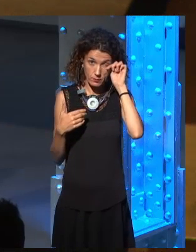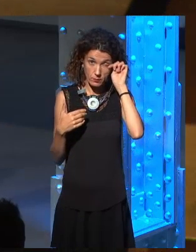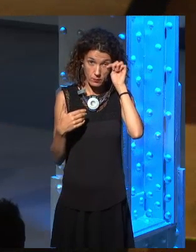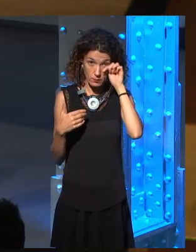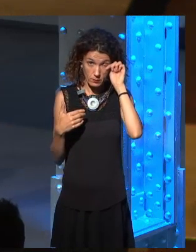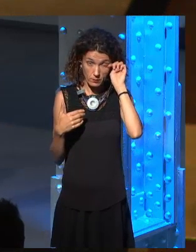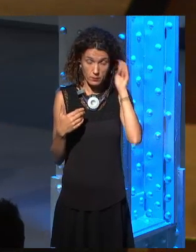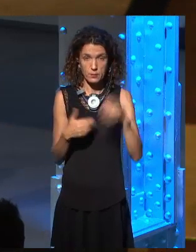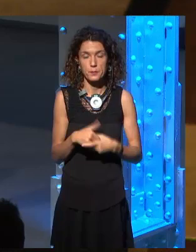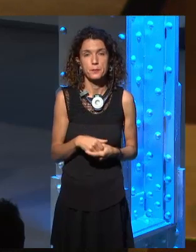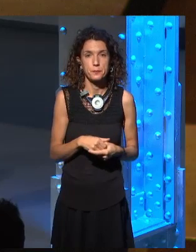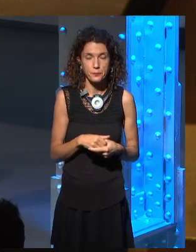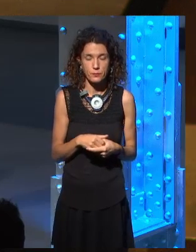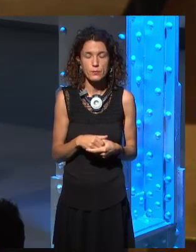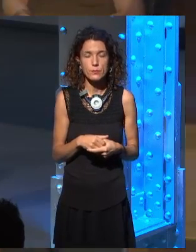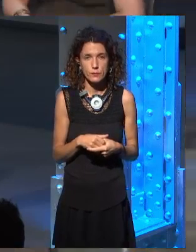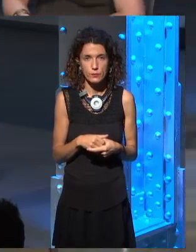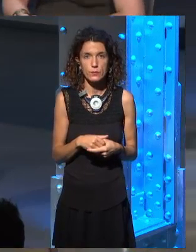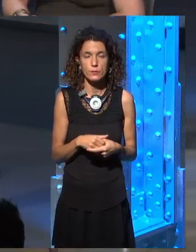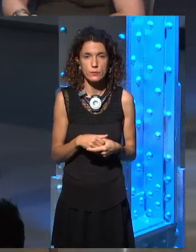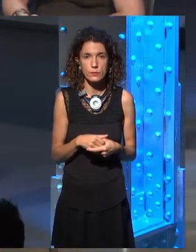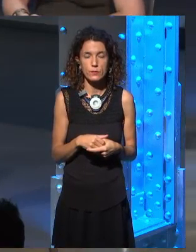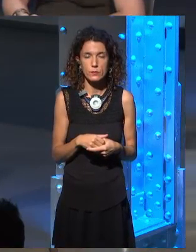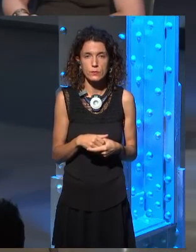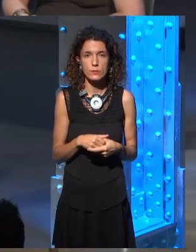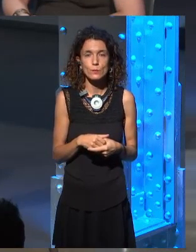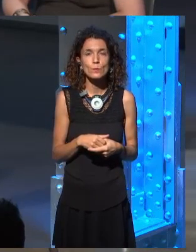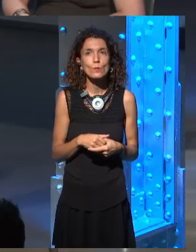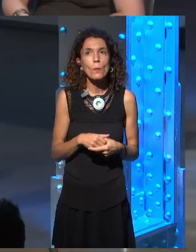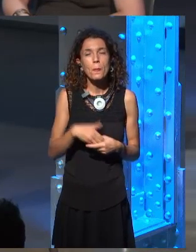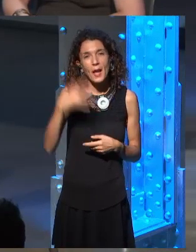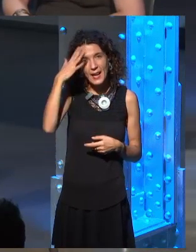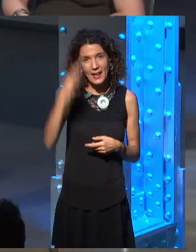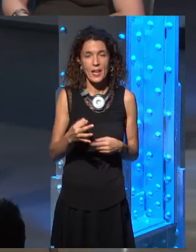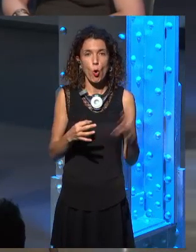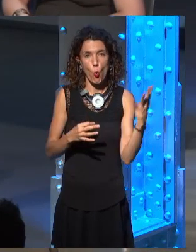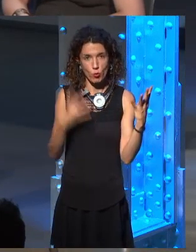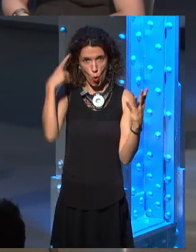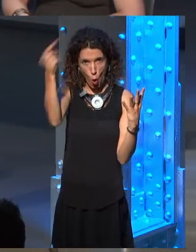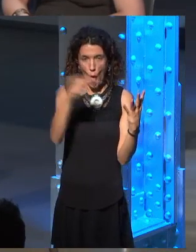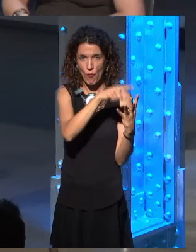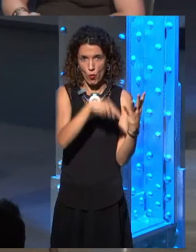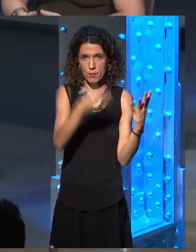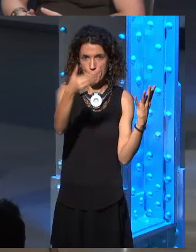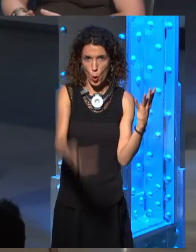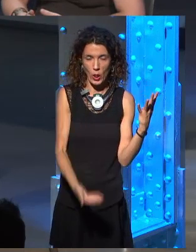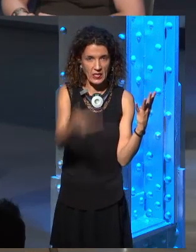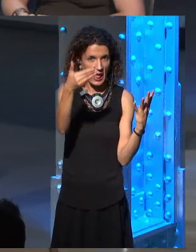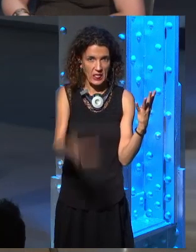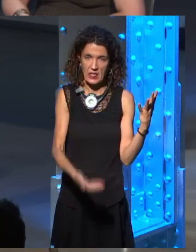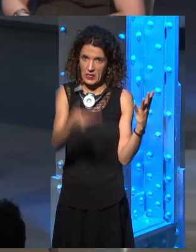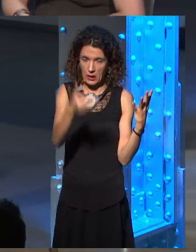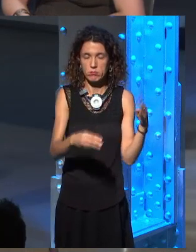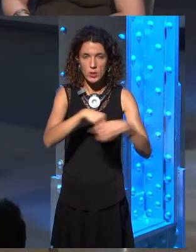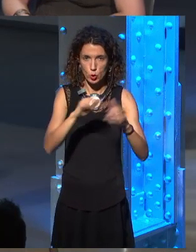direwolves? Well, definitely think that they're going to be much more important in the books. I think it's quite clear that it is a budget